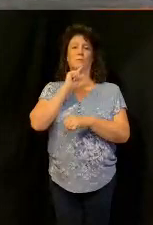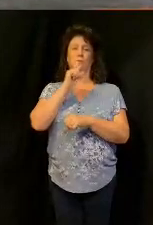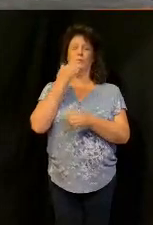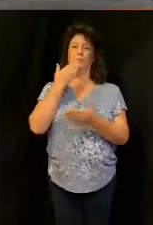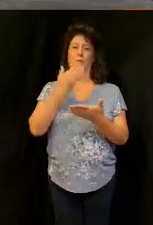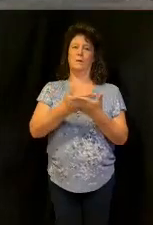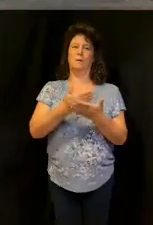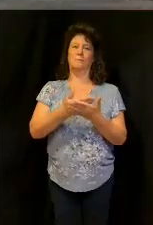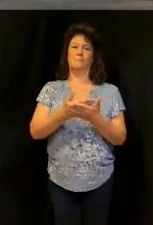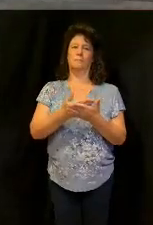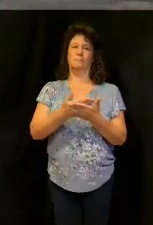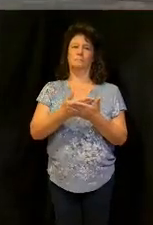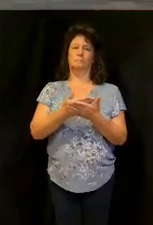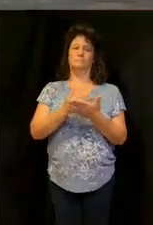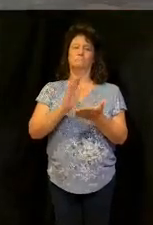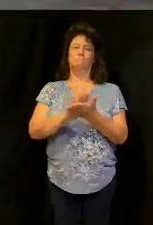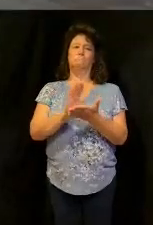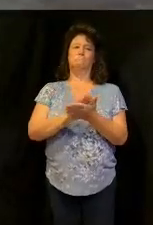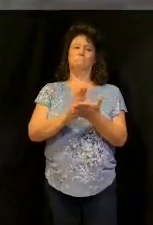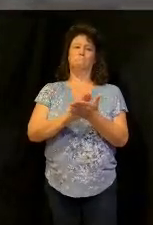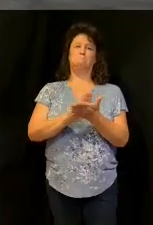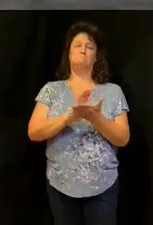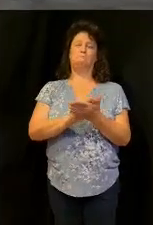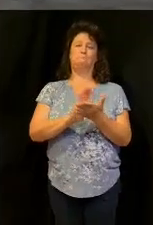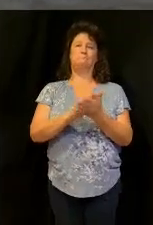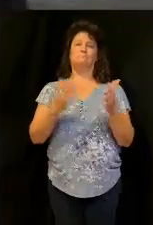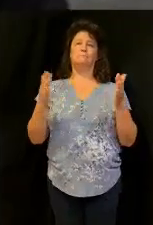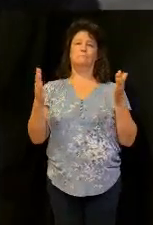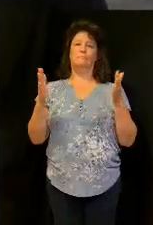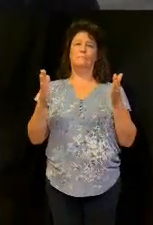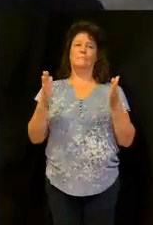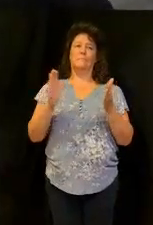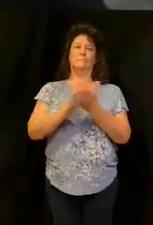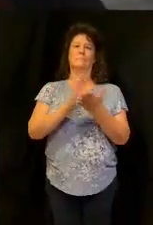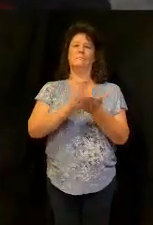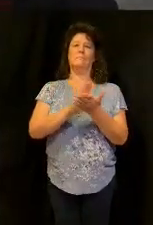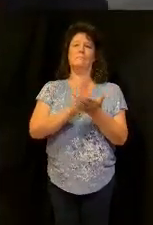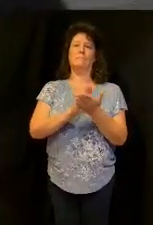it's good amen it's good it's good it's good stand to your feet yeah praise the lord